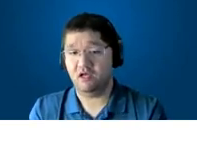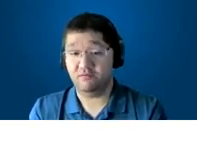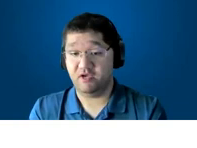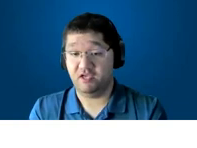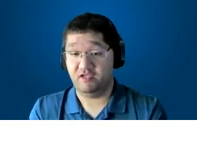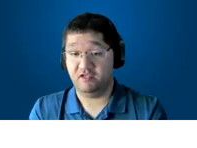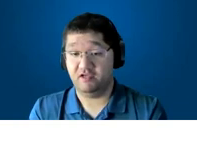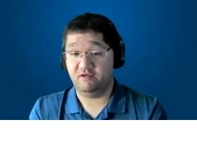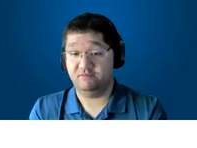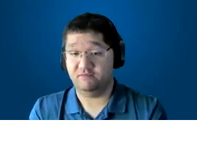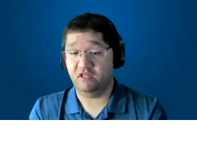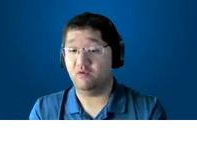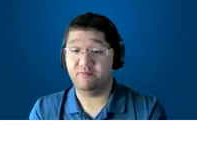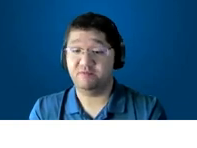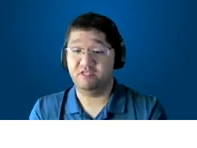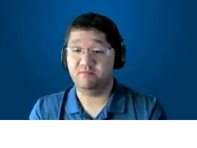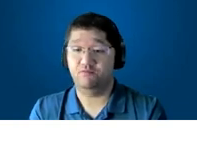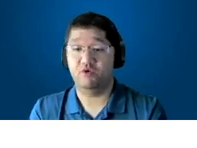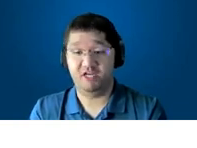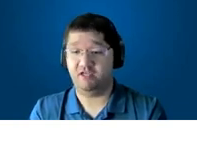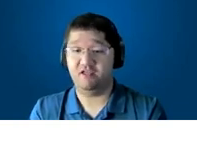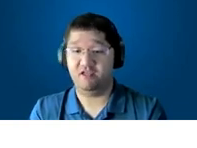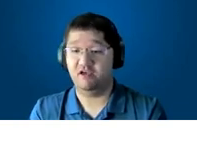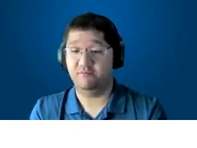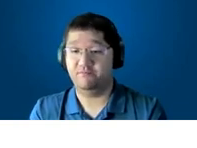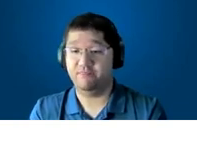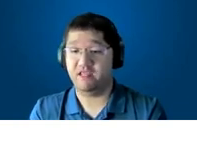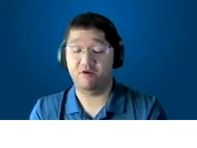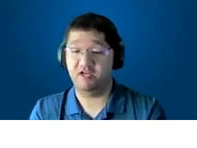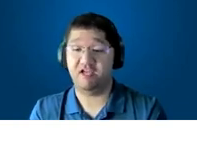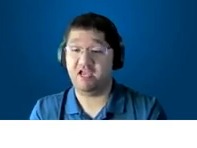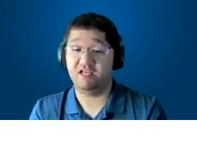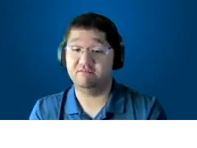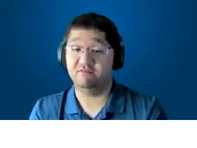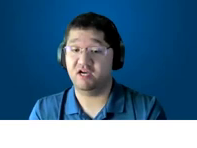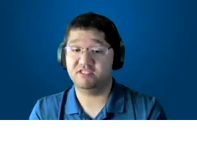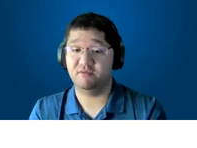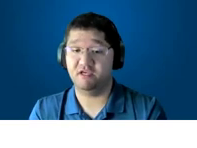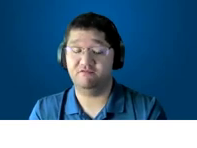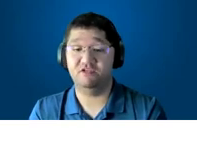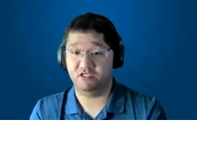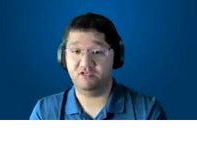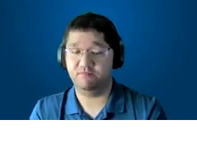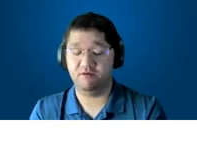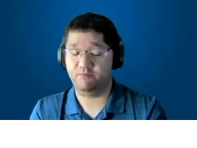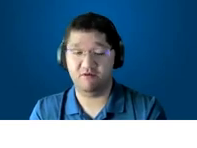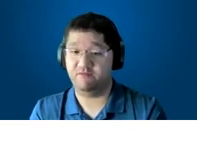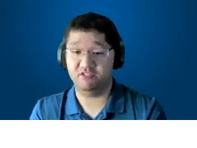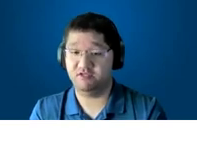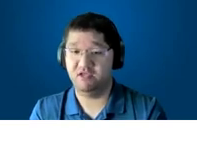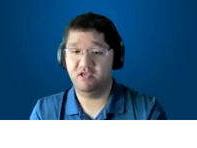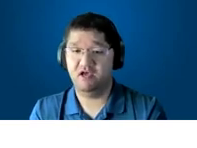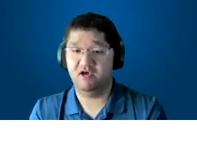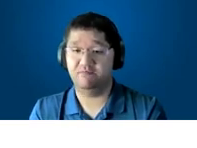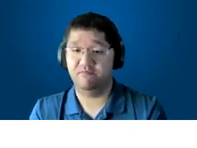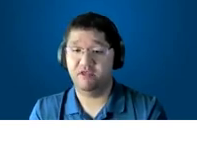along my um along with my speech my reading um in my reading i had lost my vision part part of my